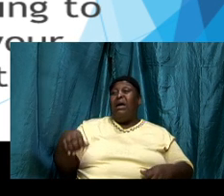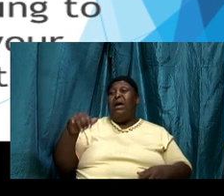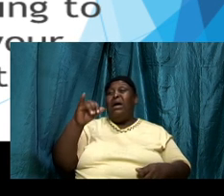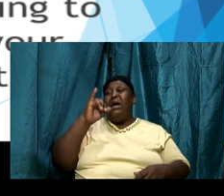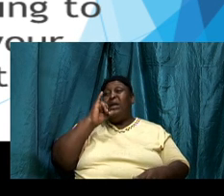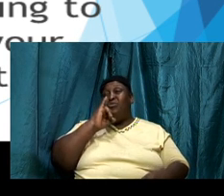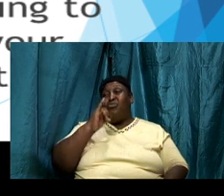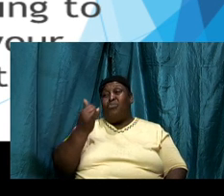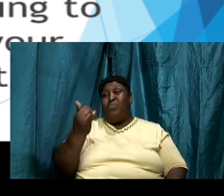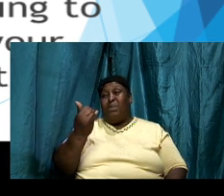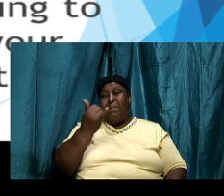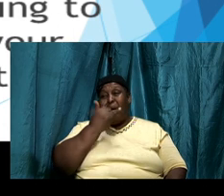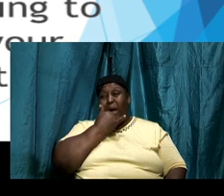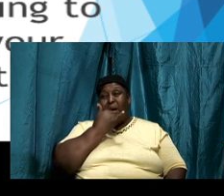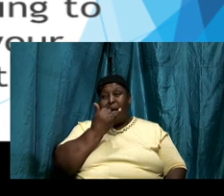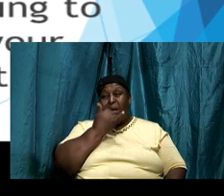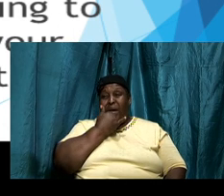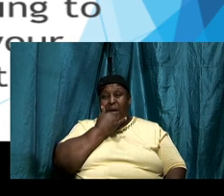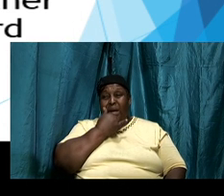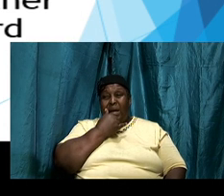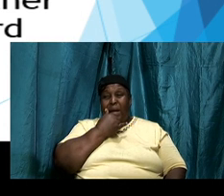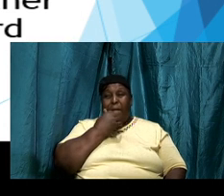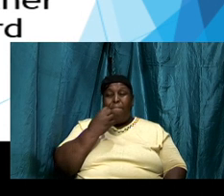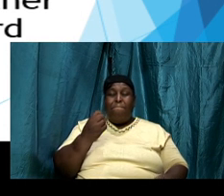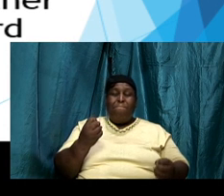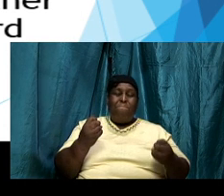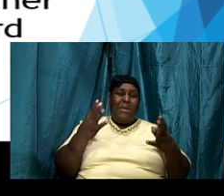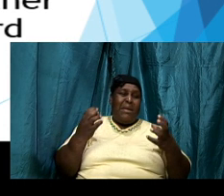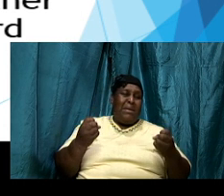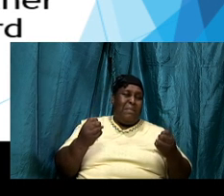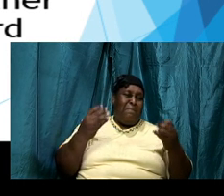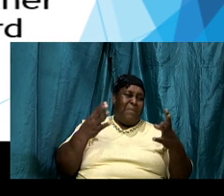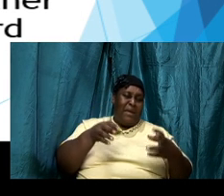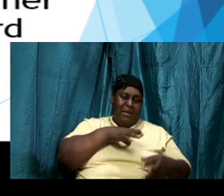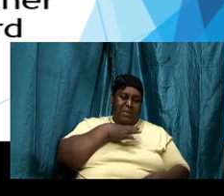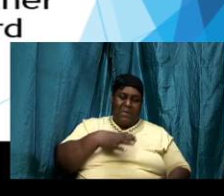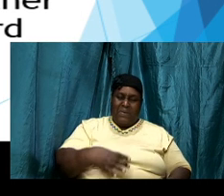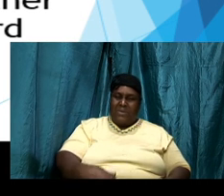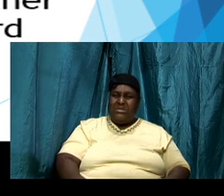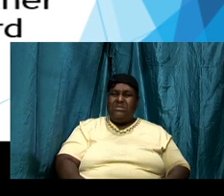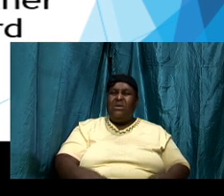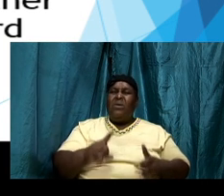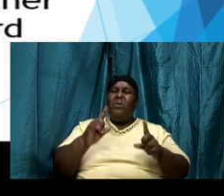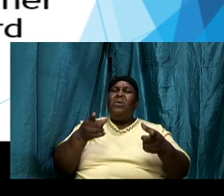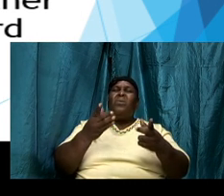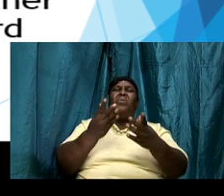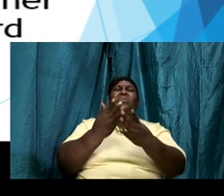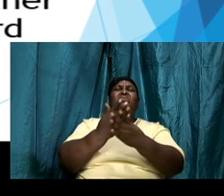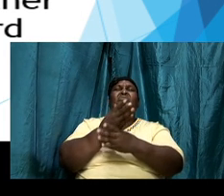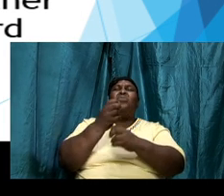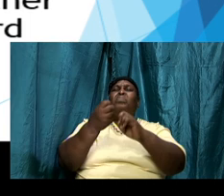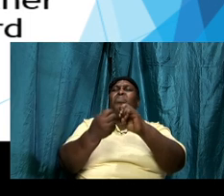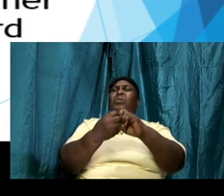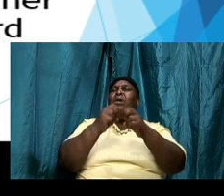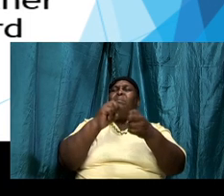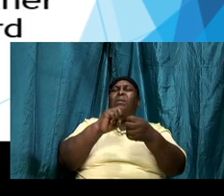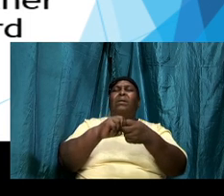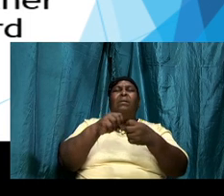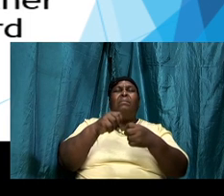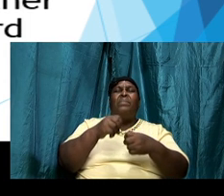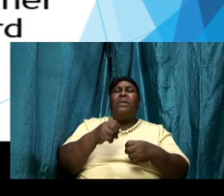many saints are going through some things right now and they believe